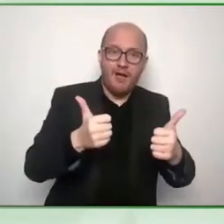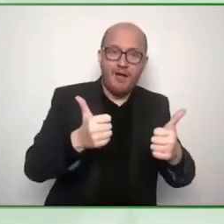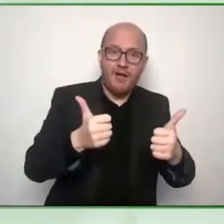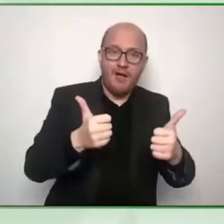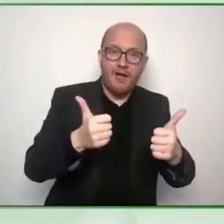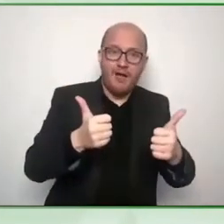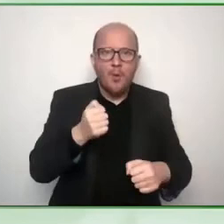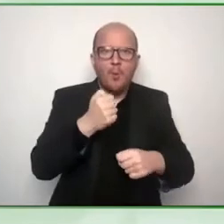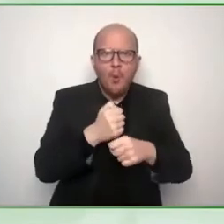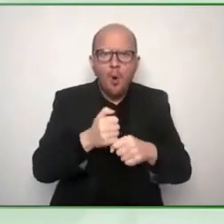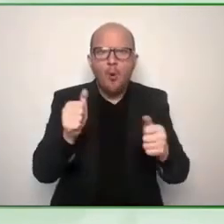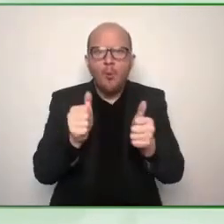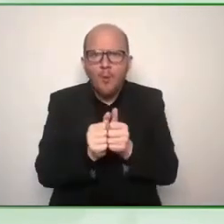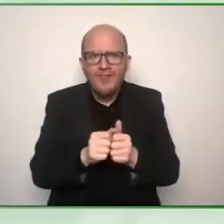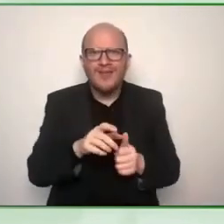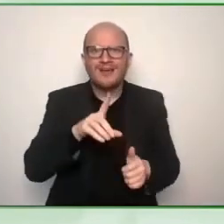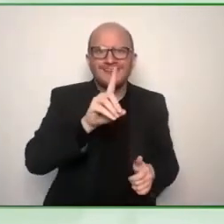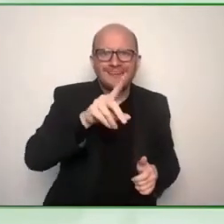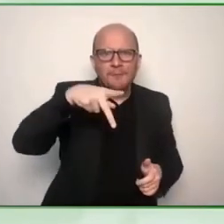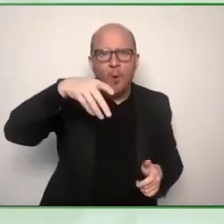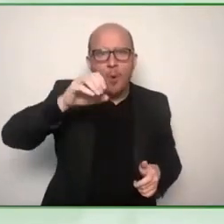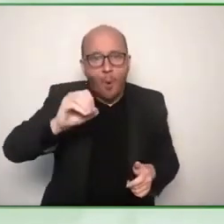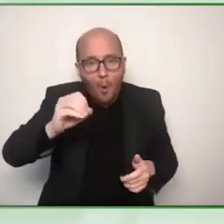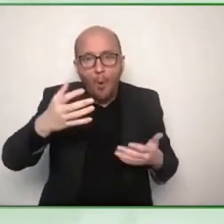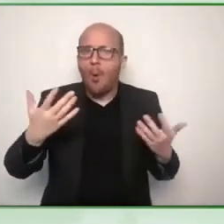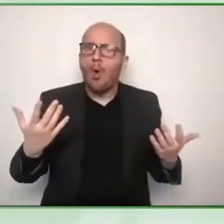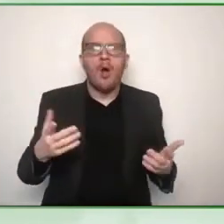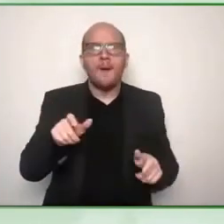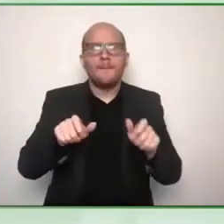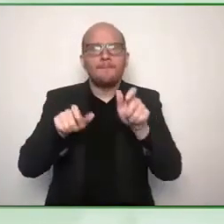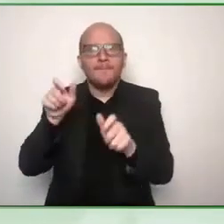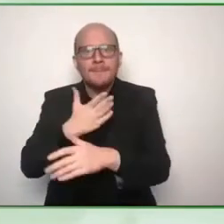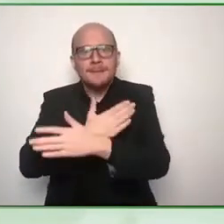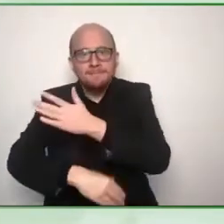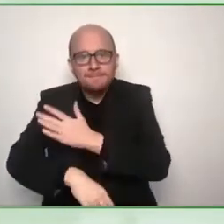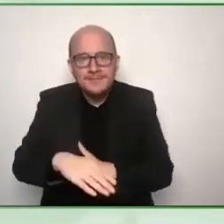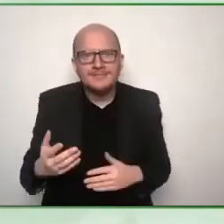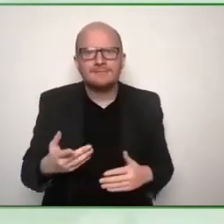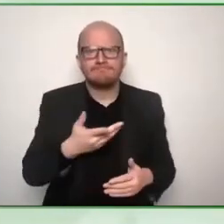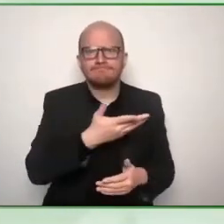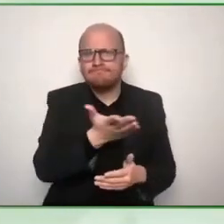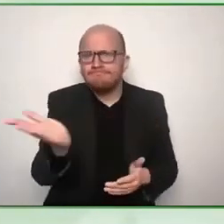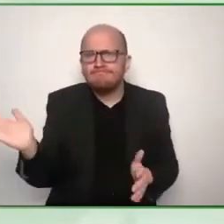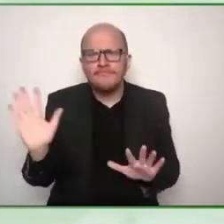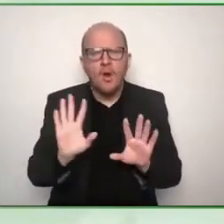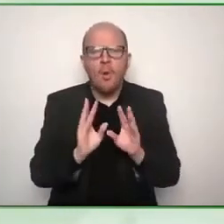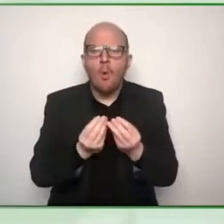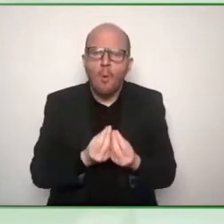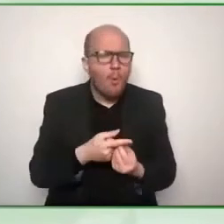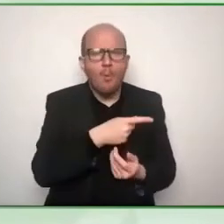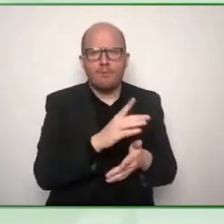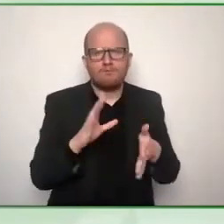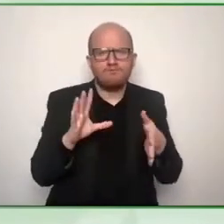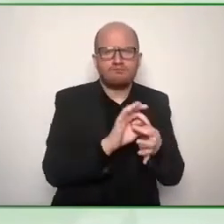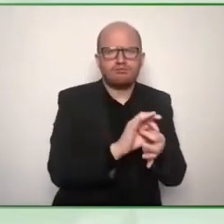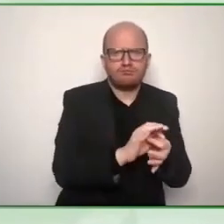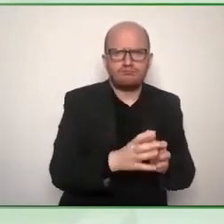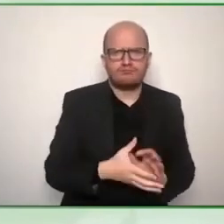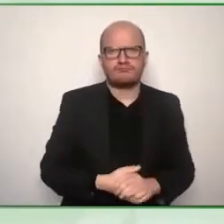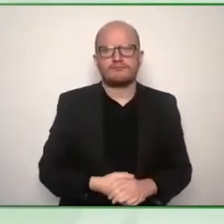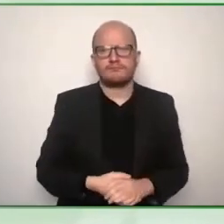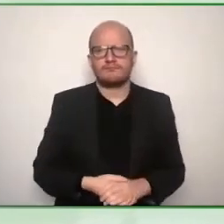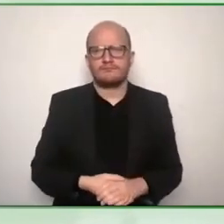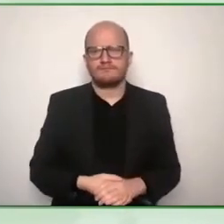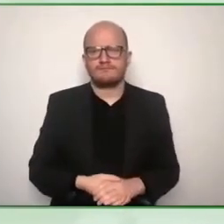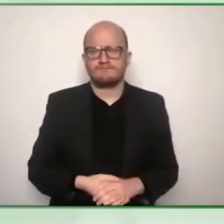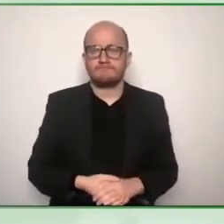disabilities for topics such as web accessibility yeah i'm happy to answer that one we um i